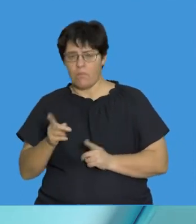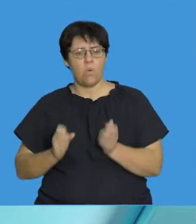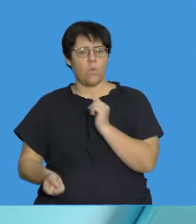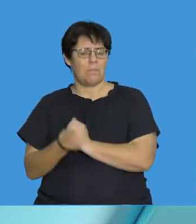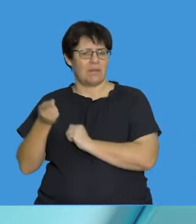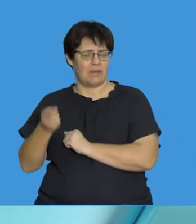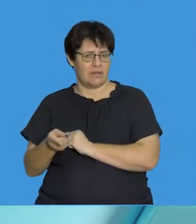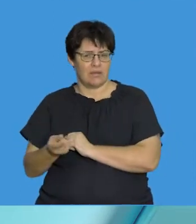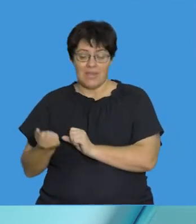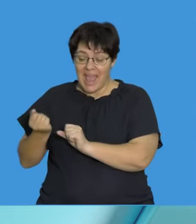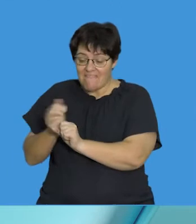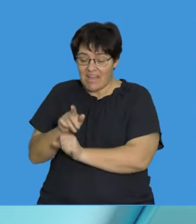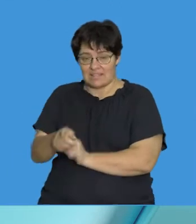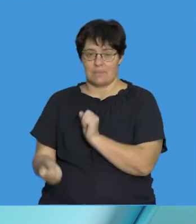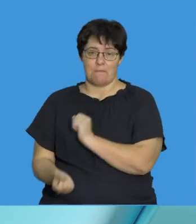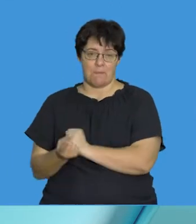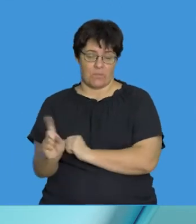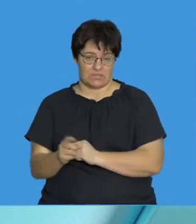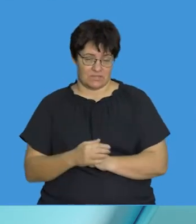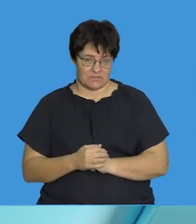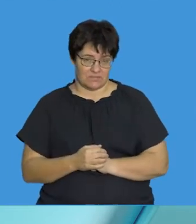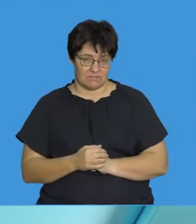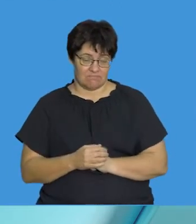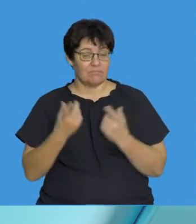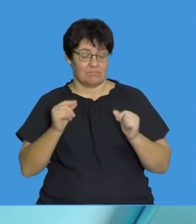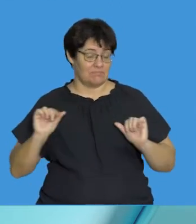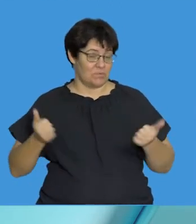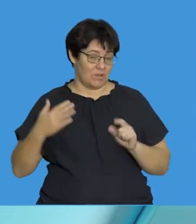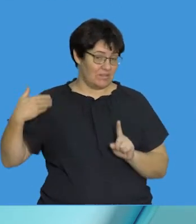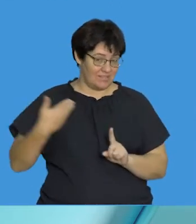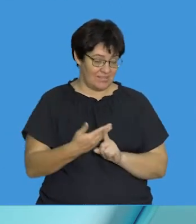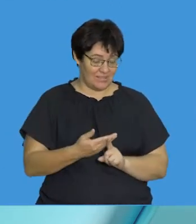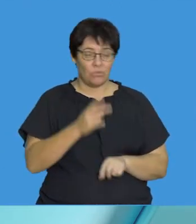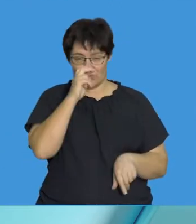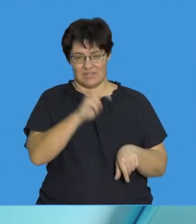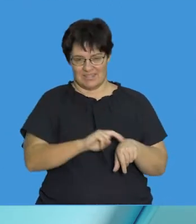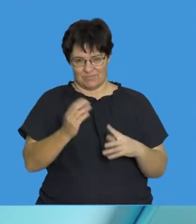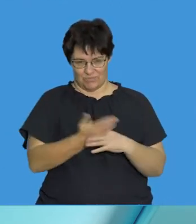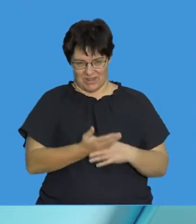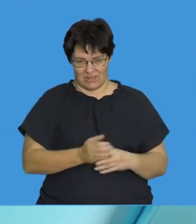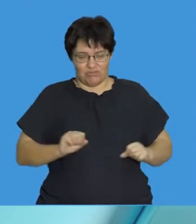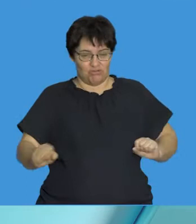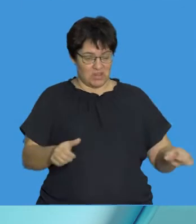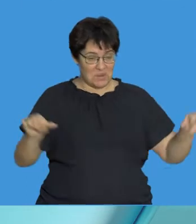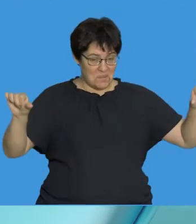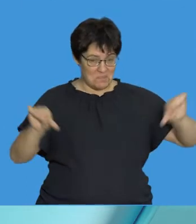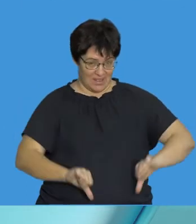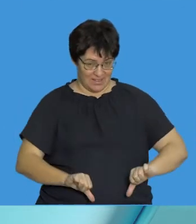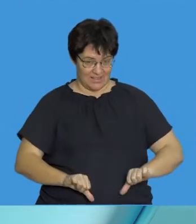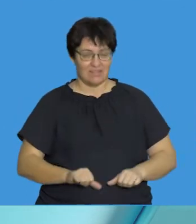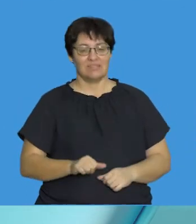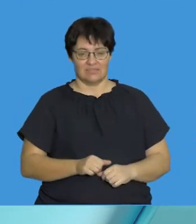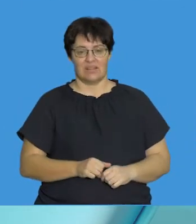what happens during genetic mutations and the effects of those mutations. You guys have done well. You need a little break. Stretch.